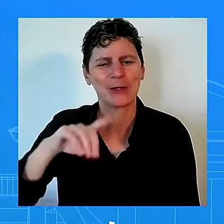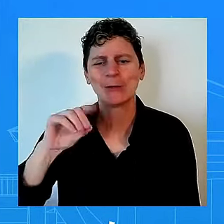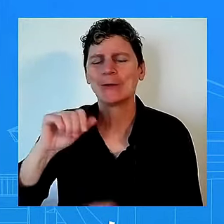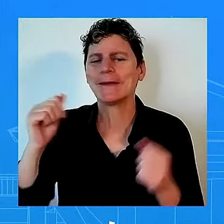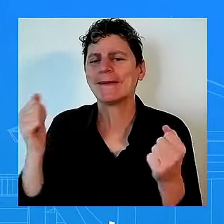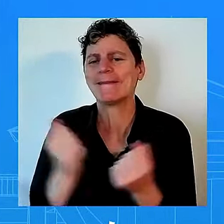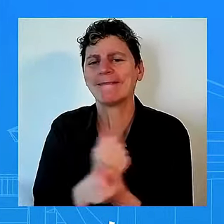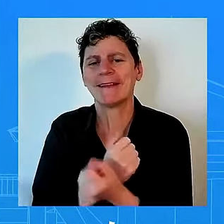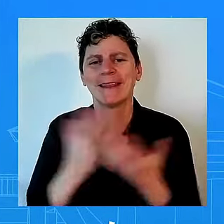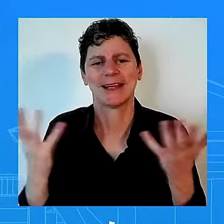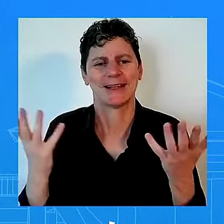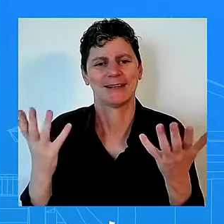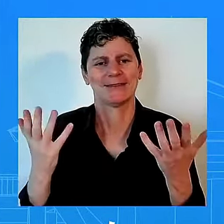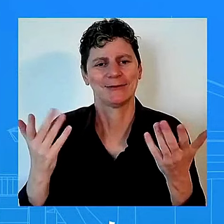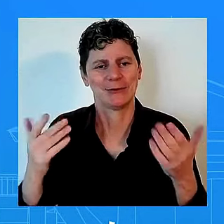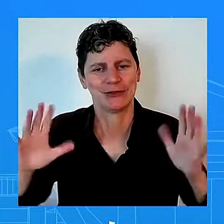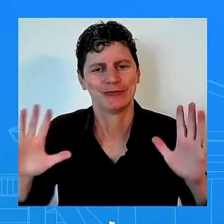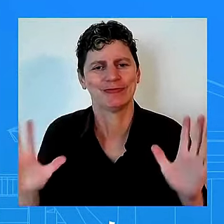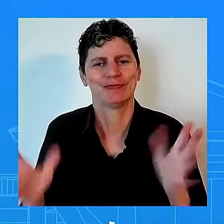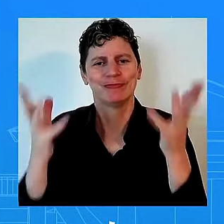thanks everyone